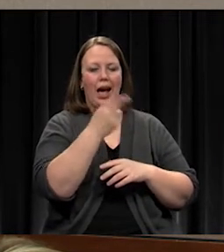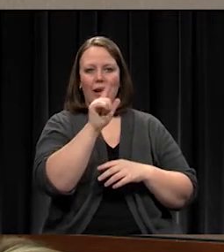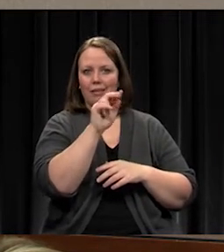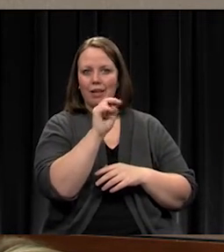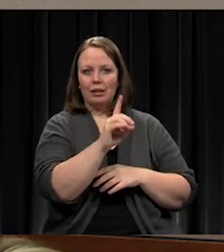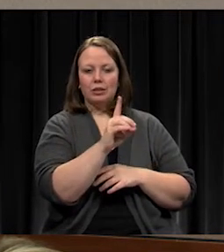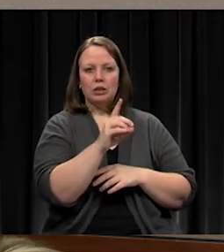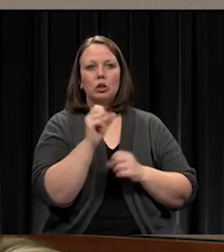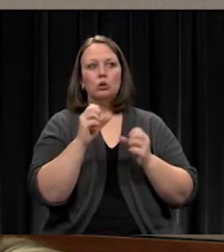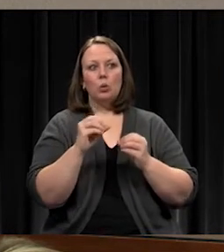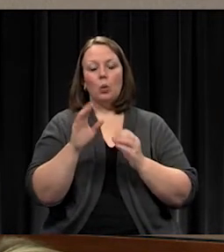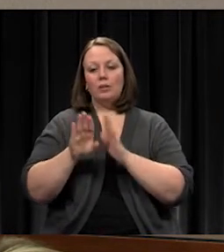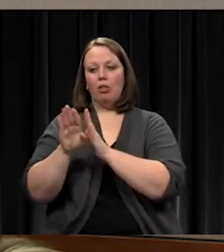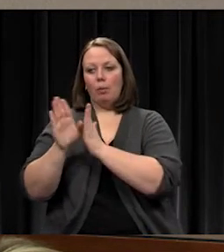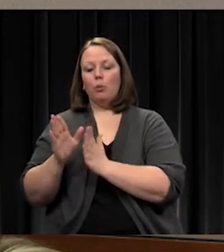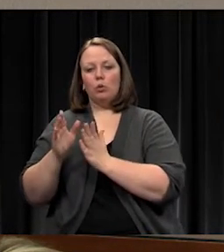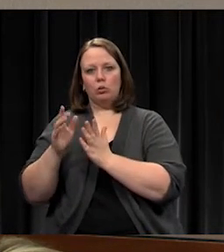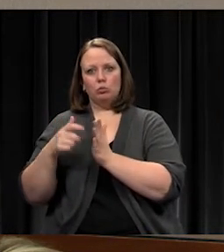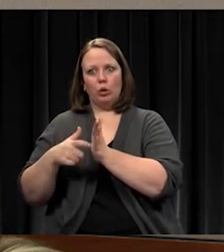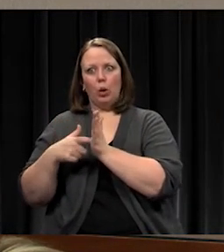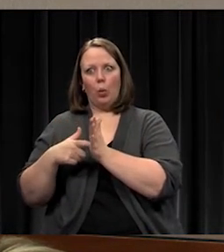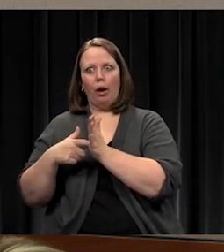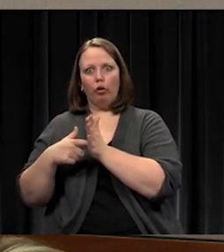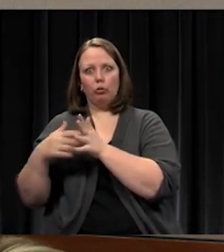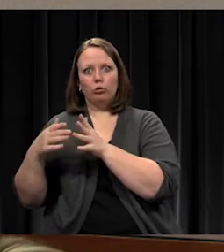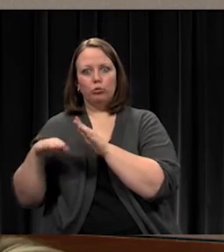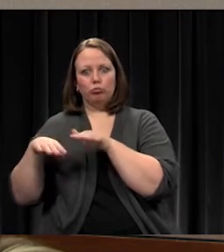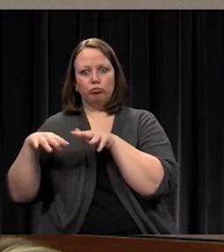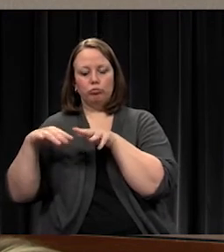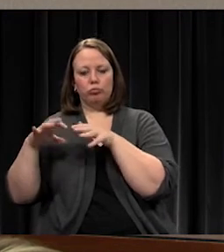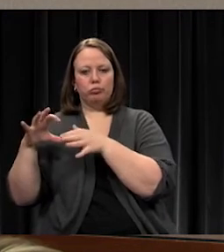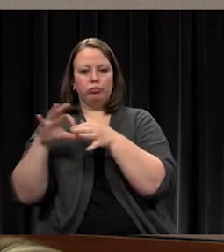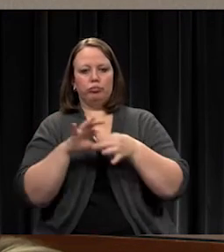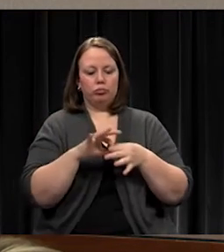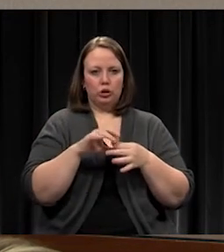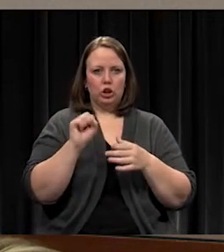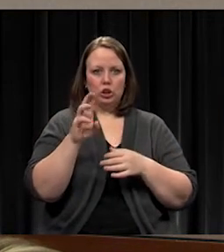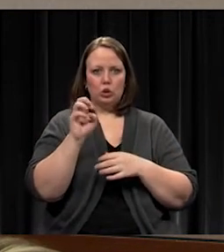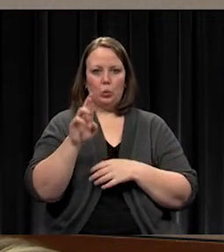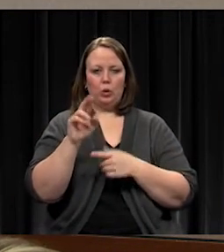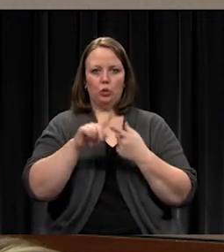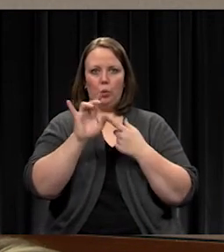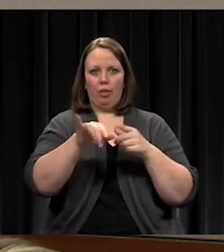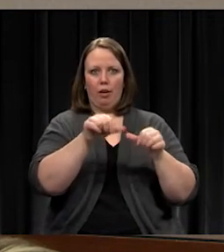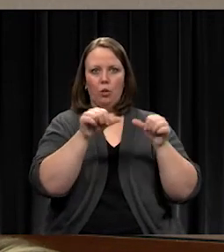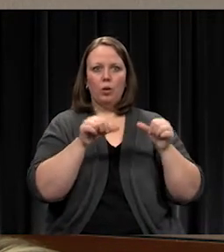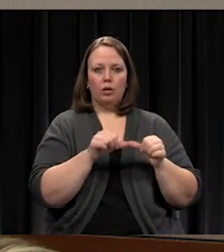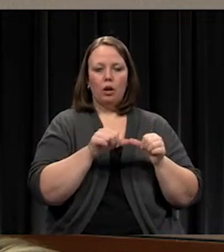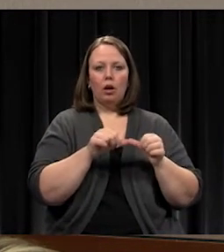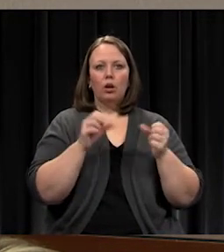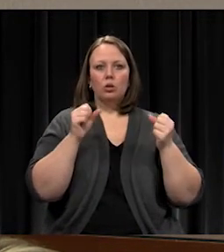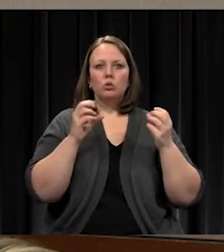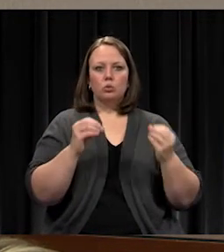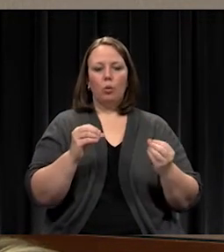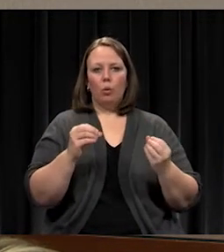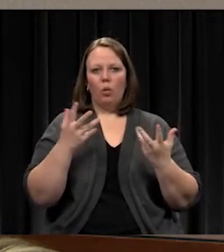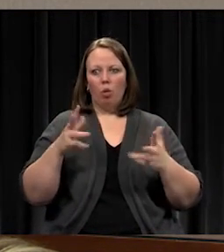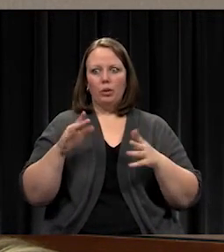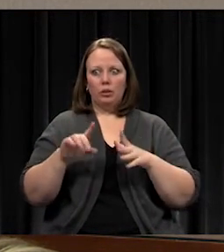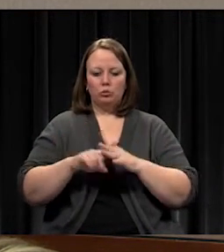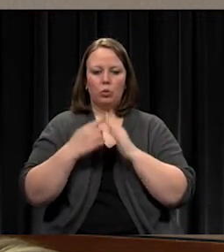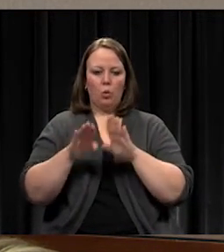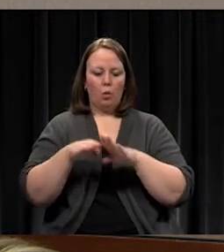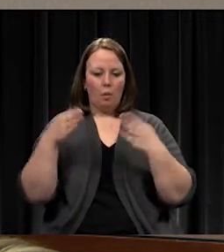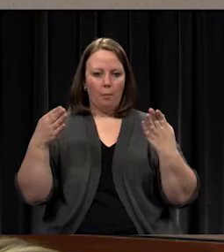sanitary sewer to our site. He's now opening up that part of the subdivision and beginning work on it, so he's running sewer to all of the